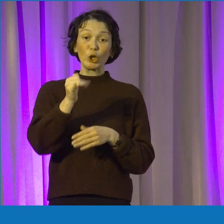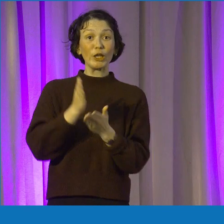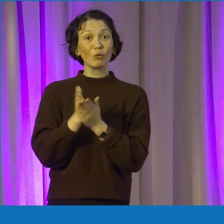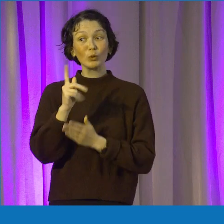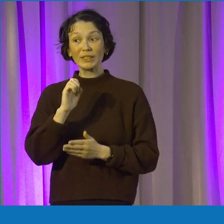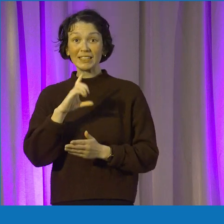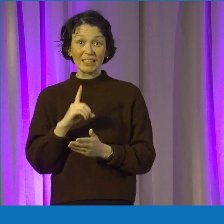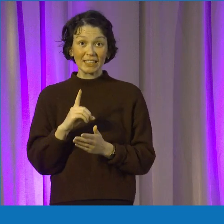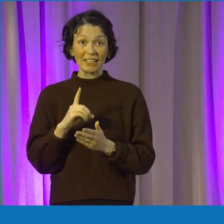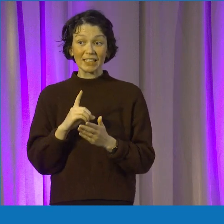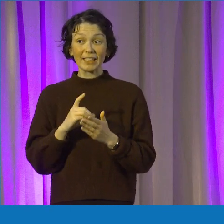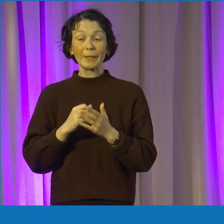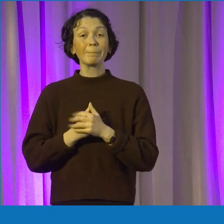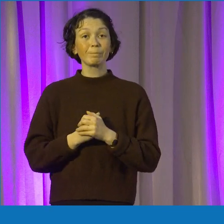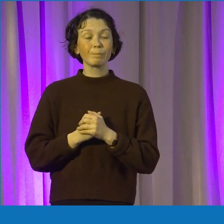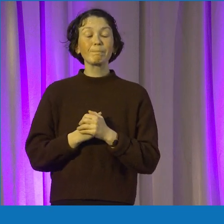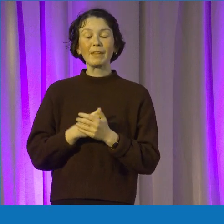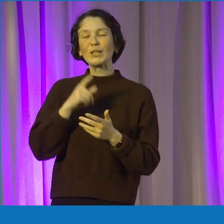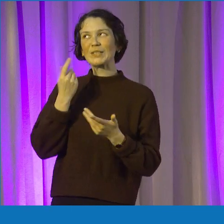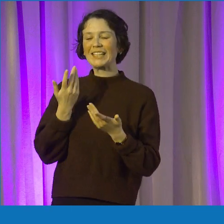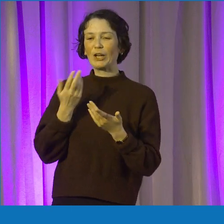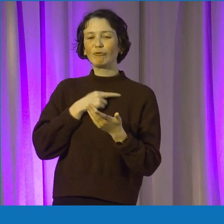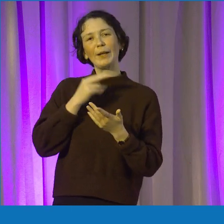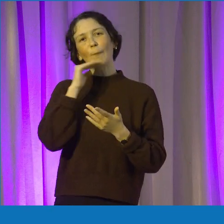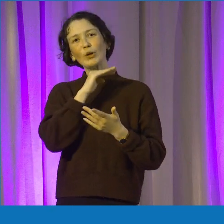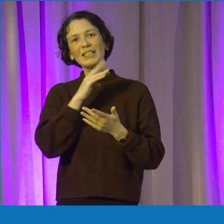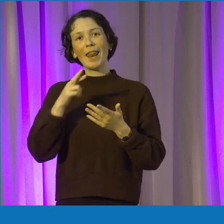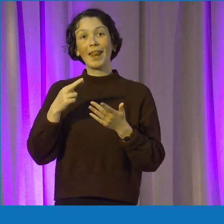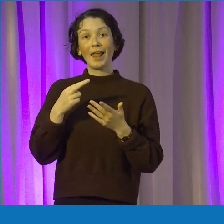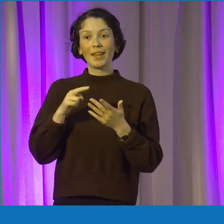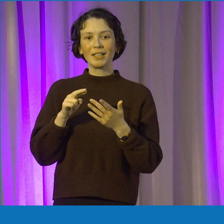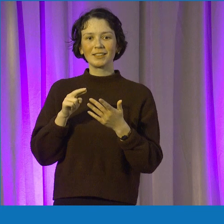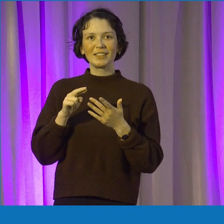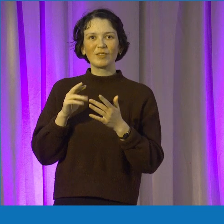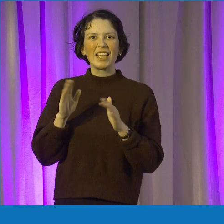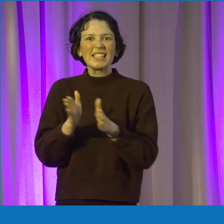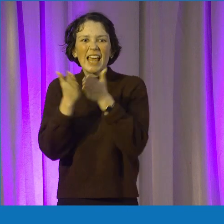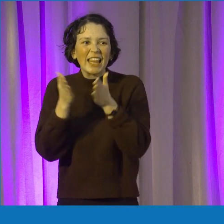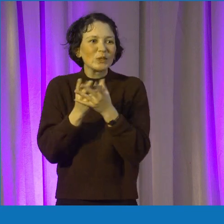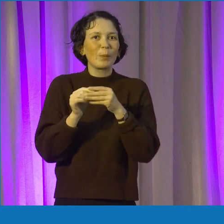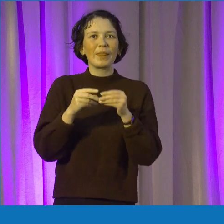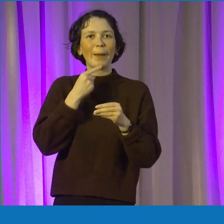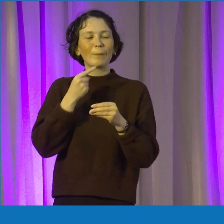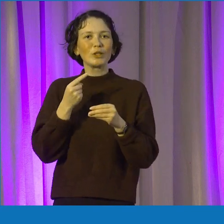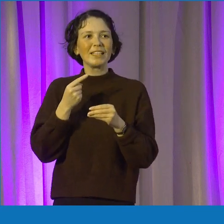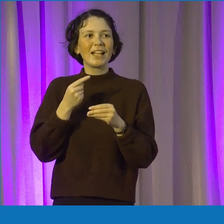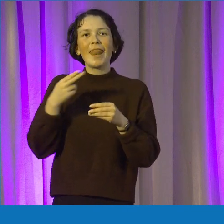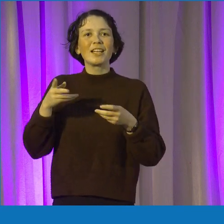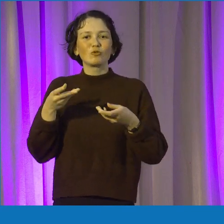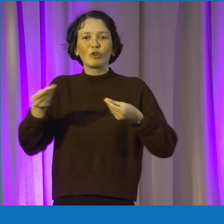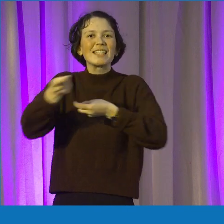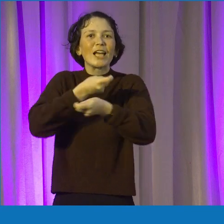Yeah, absolutely. So as you said, in a non-transactional way. So we had Kingsley Akins in to speak at Tash again as well.